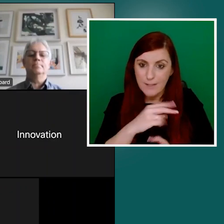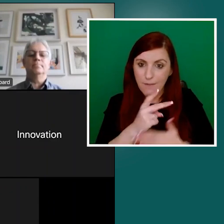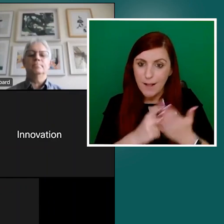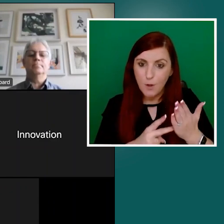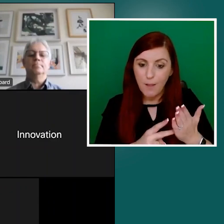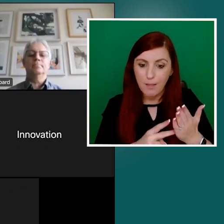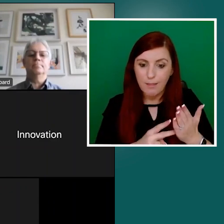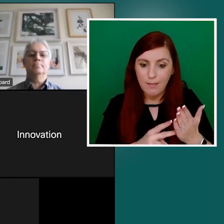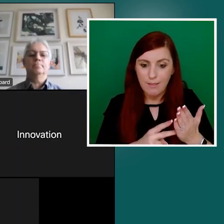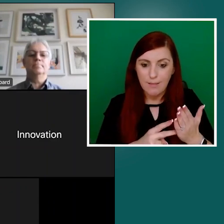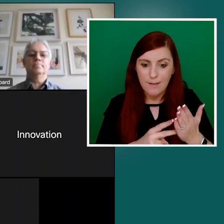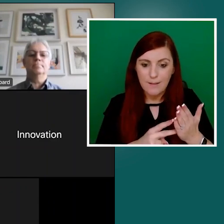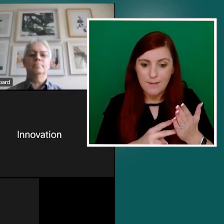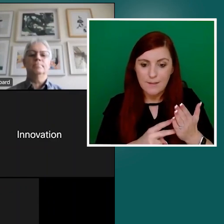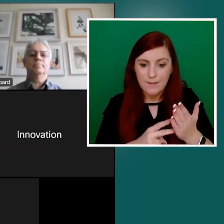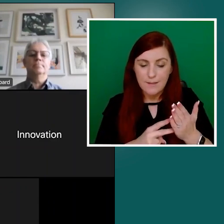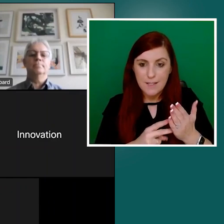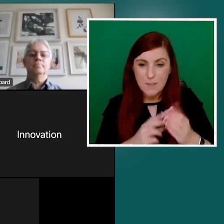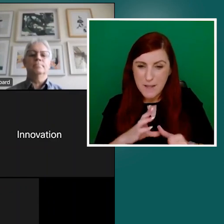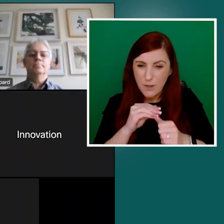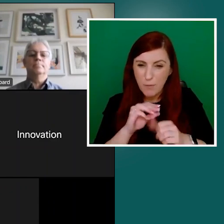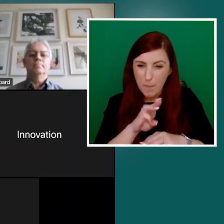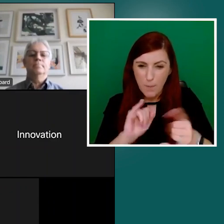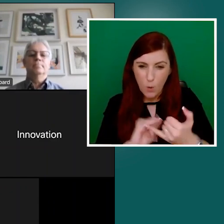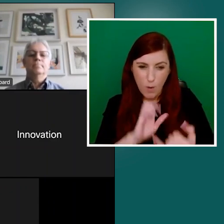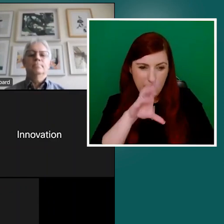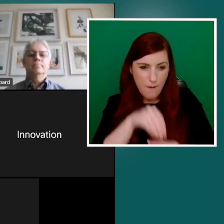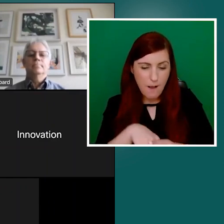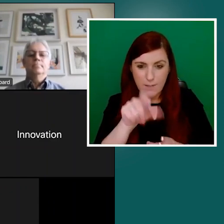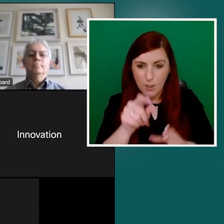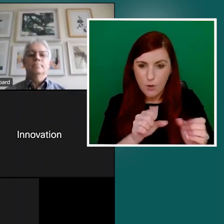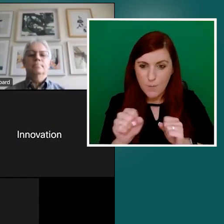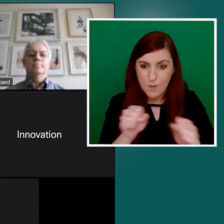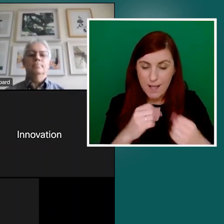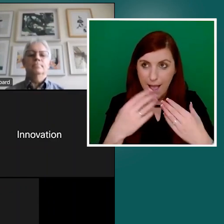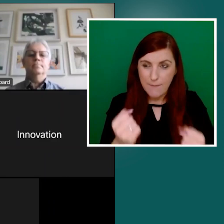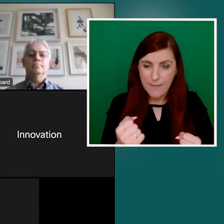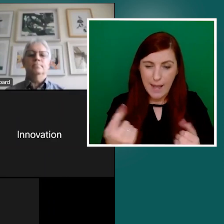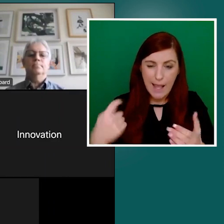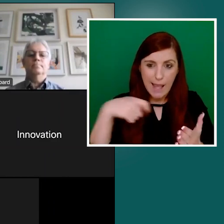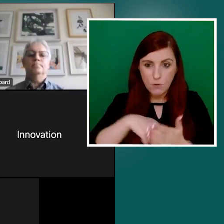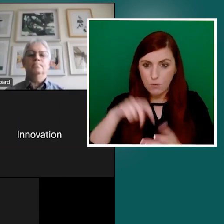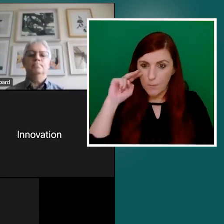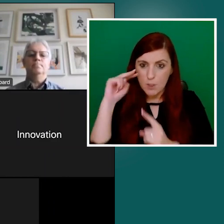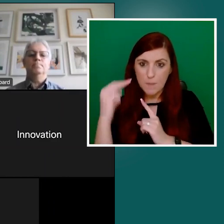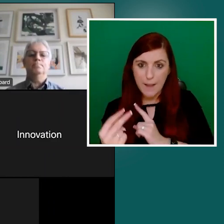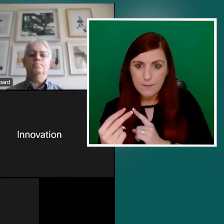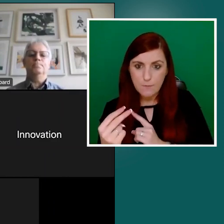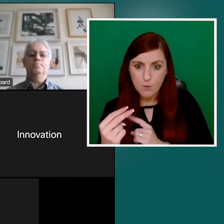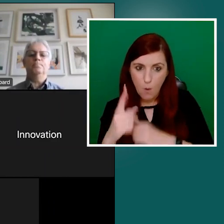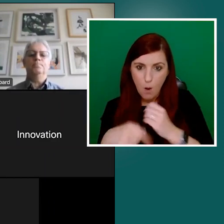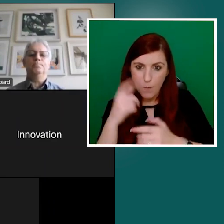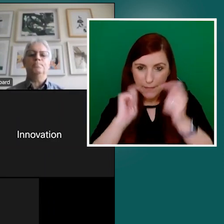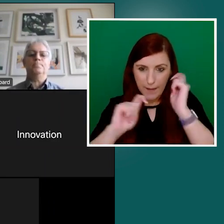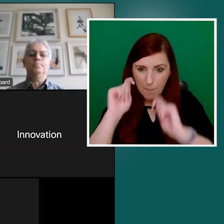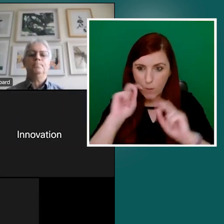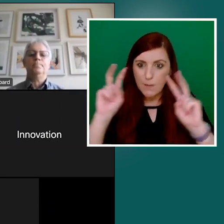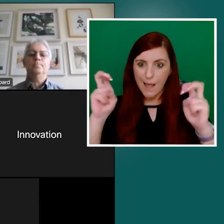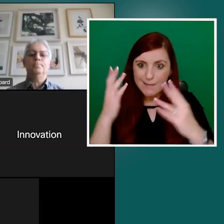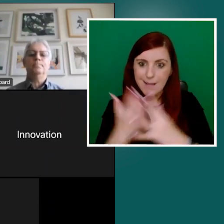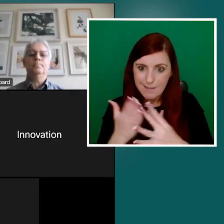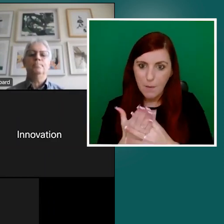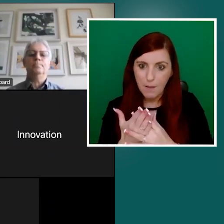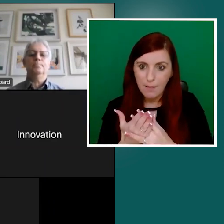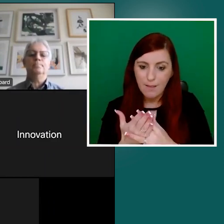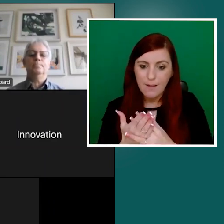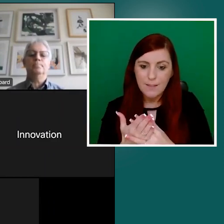involved in customer services that just having that additional lens to always think about the accessibility piece. And, and